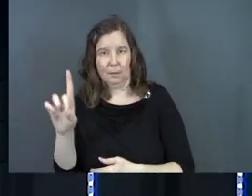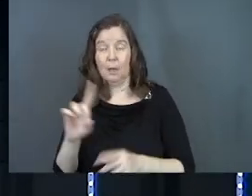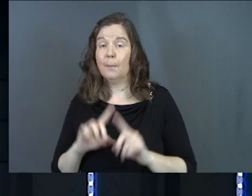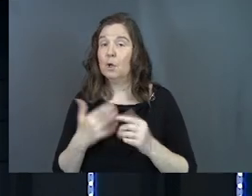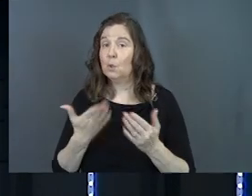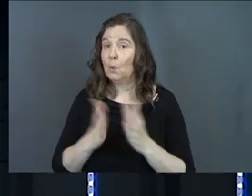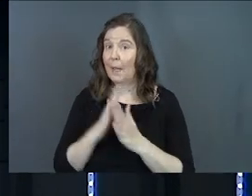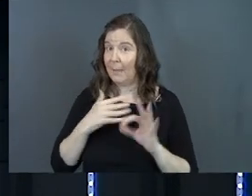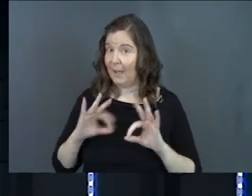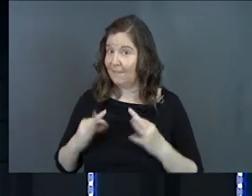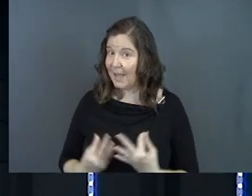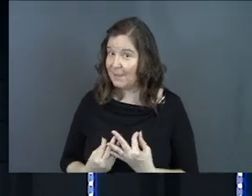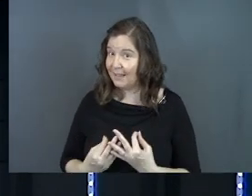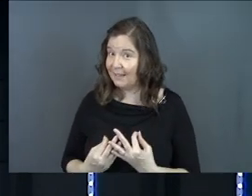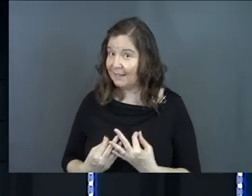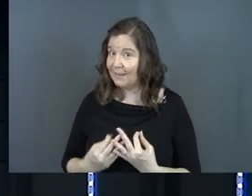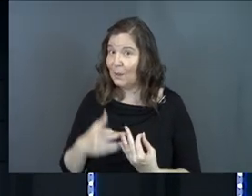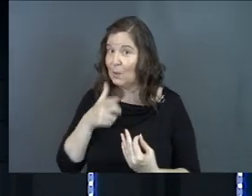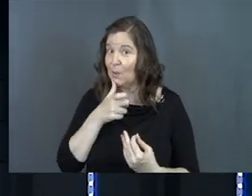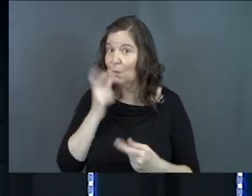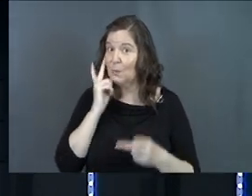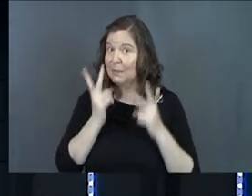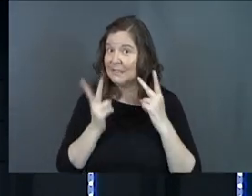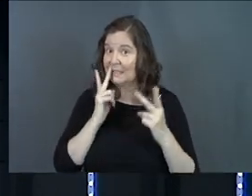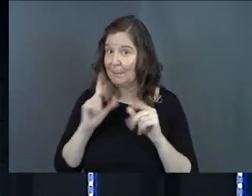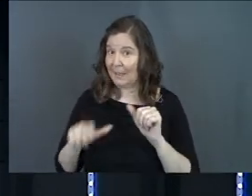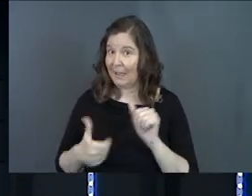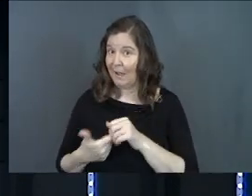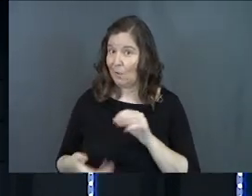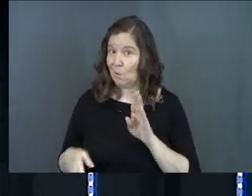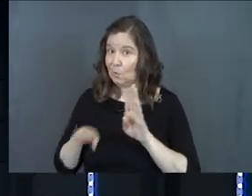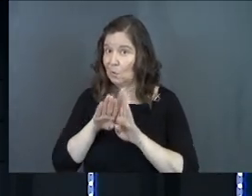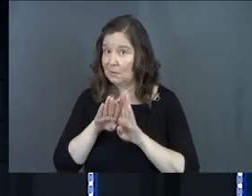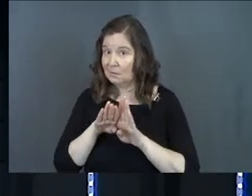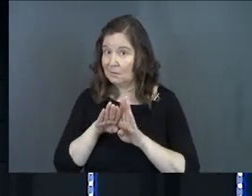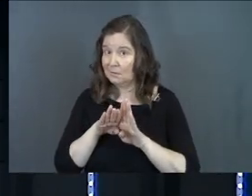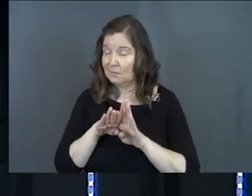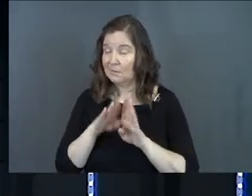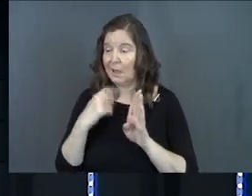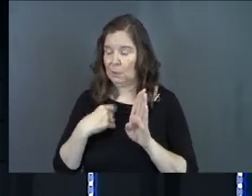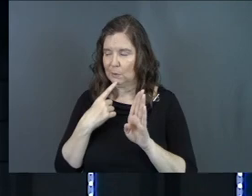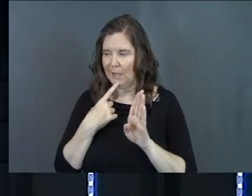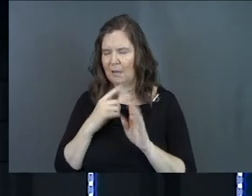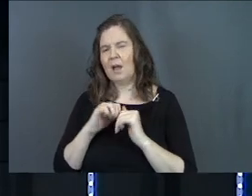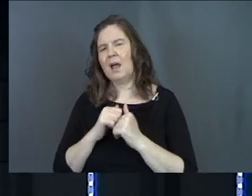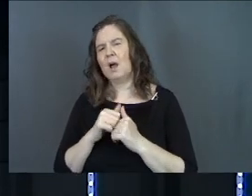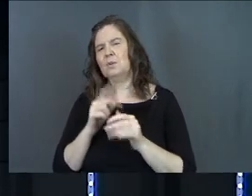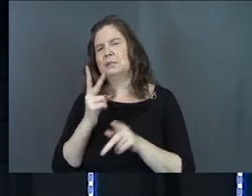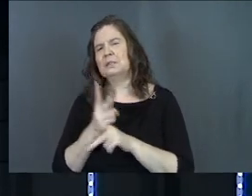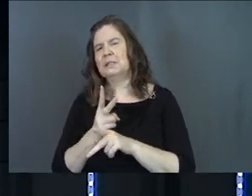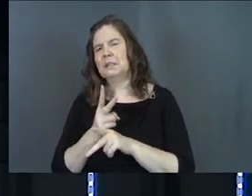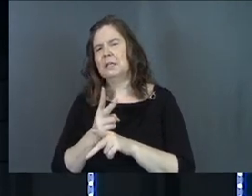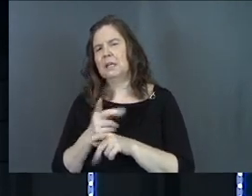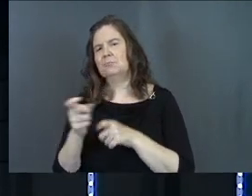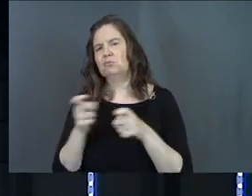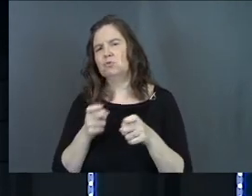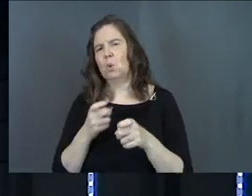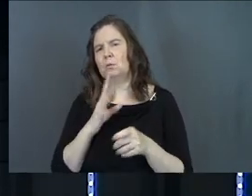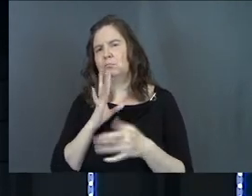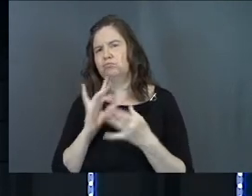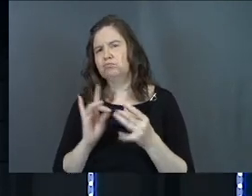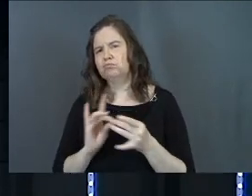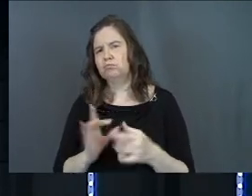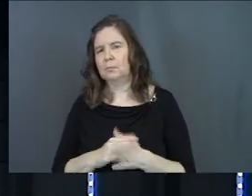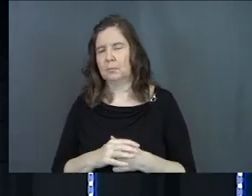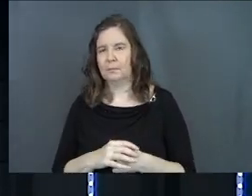But you ask my family, who sees me behind closed doors, and you say, how's he keeping a tight rein on his